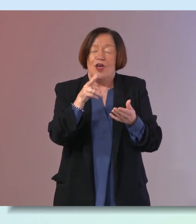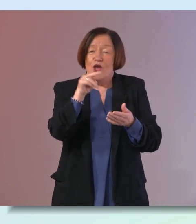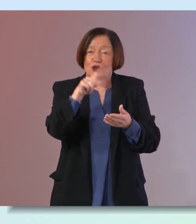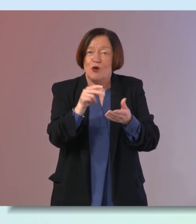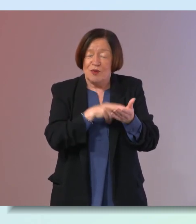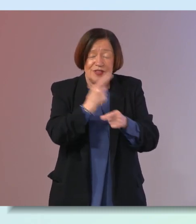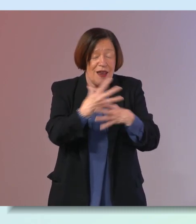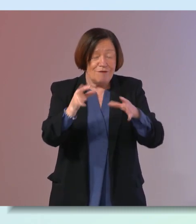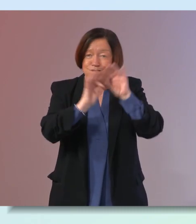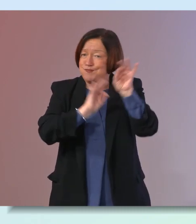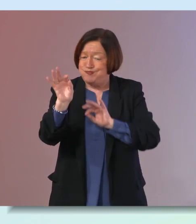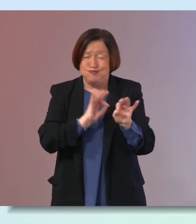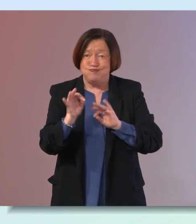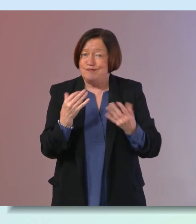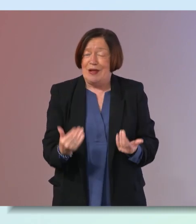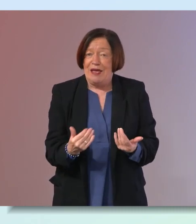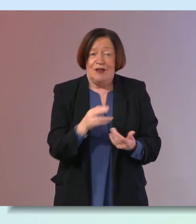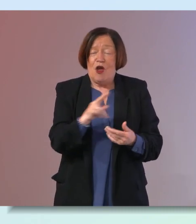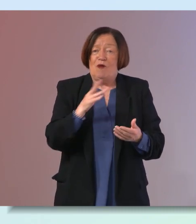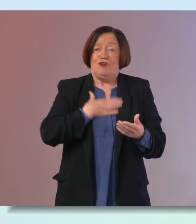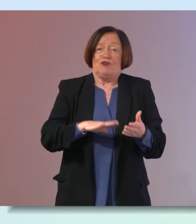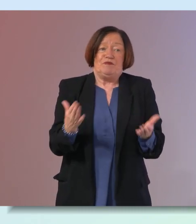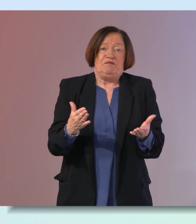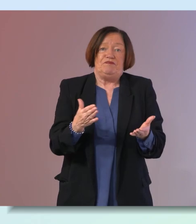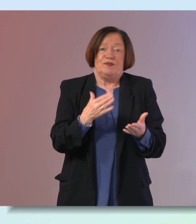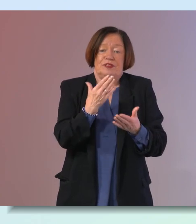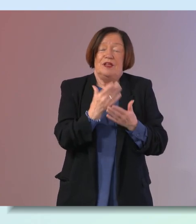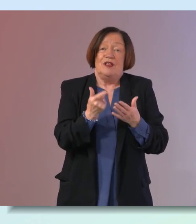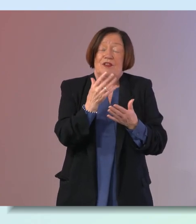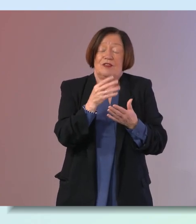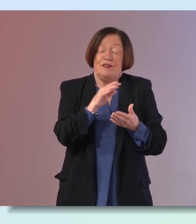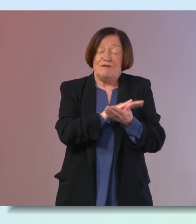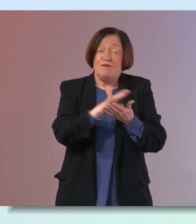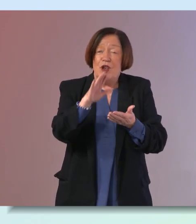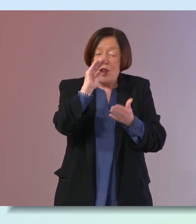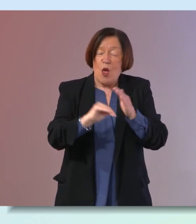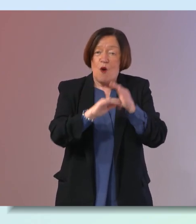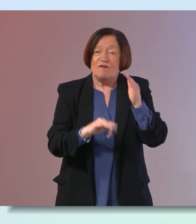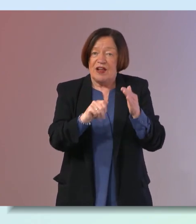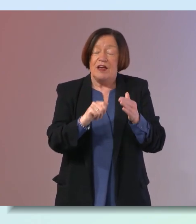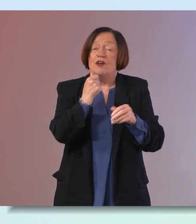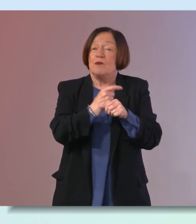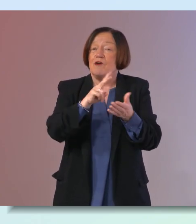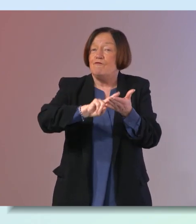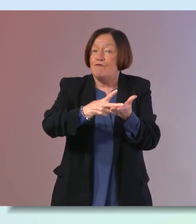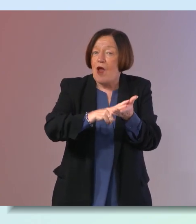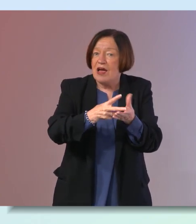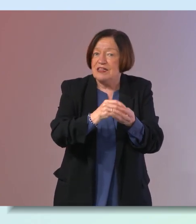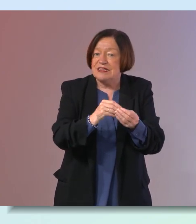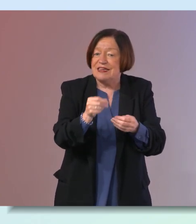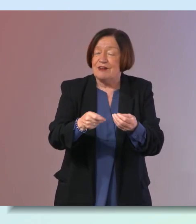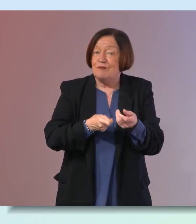options out there it doesn't have to be um you know just just the the low-fat spreads when it comes to frying foods in a pan